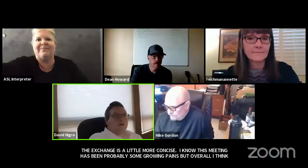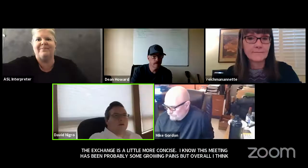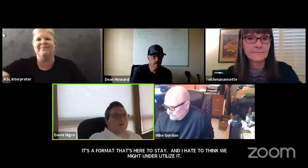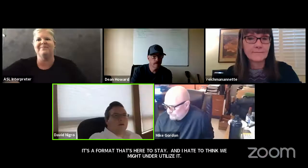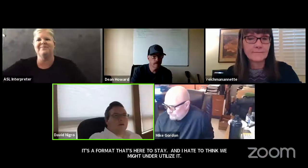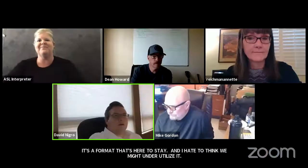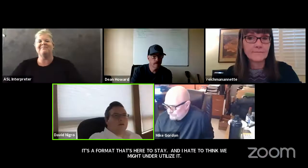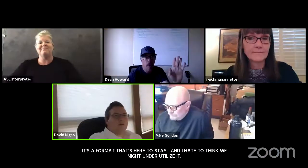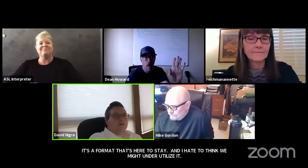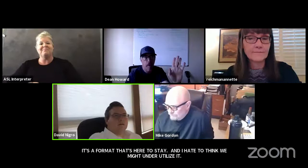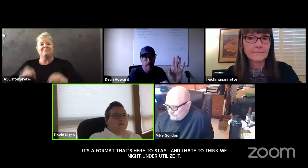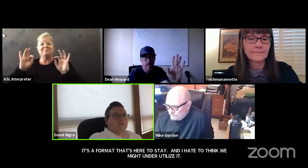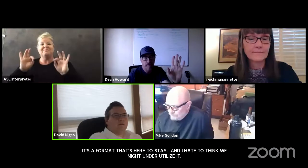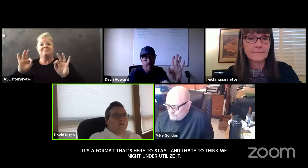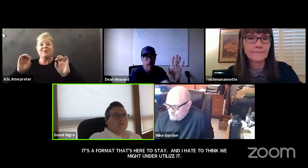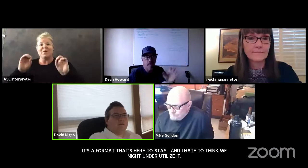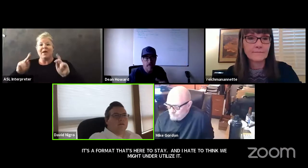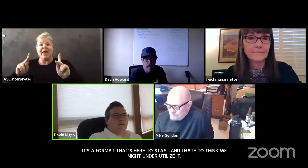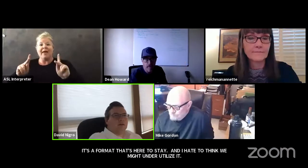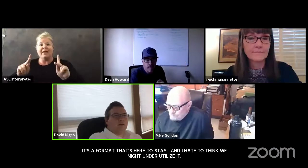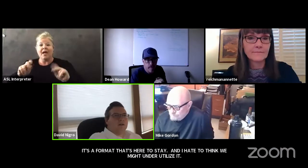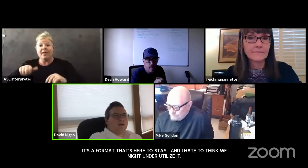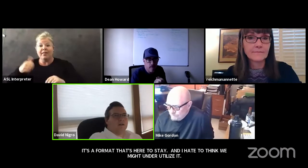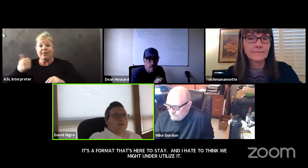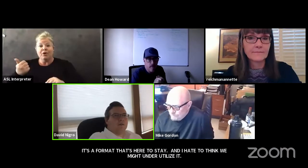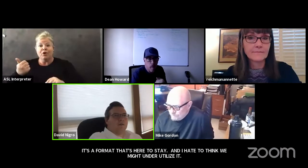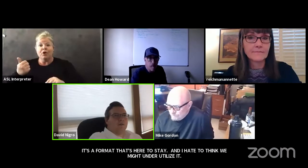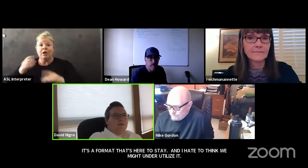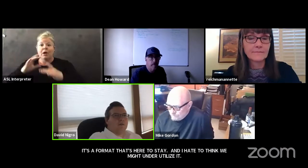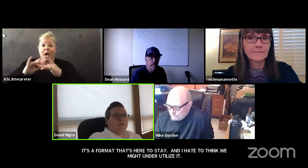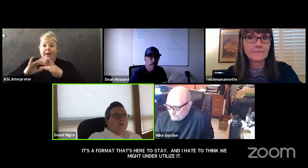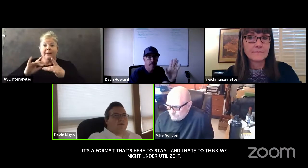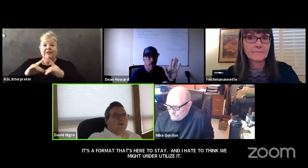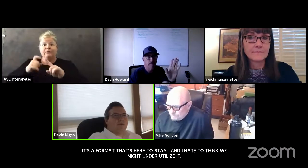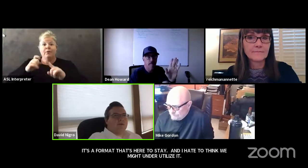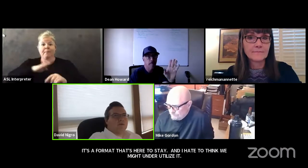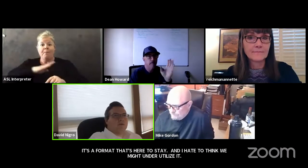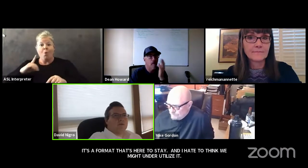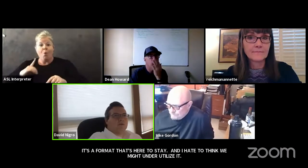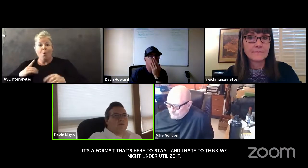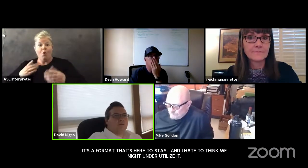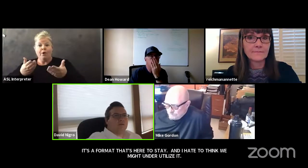all right are there any other uh comments from board members